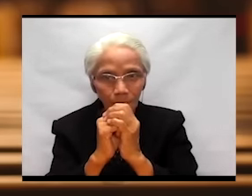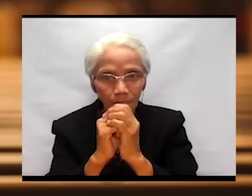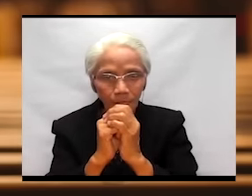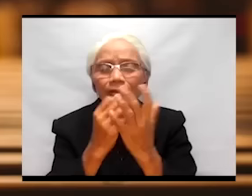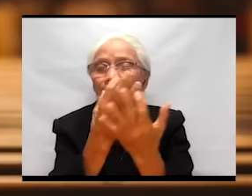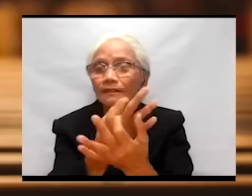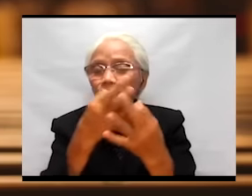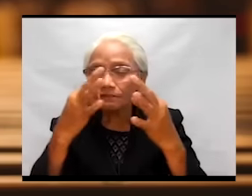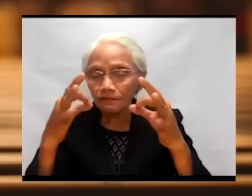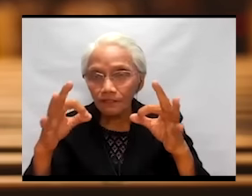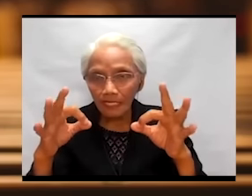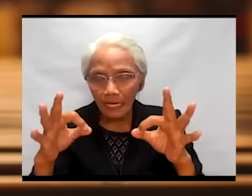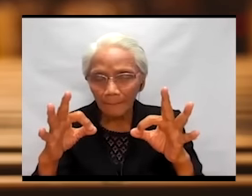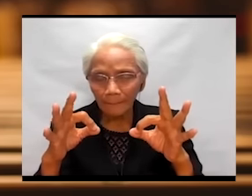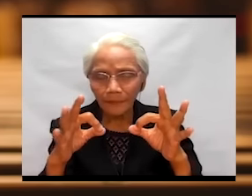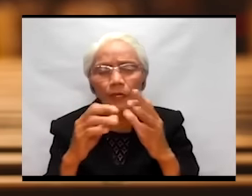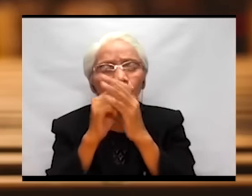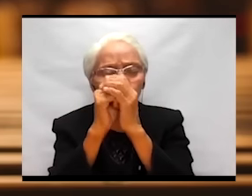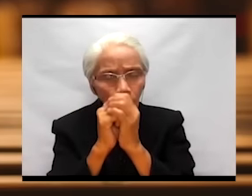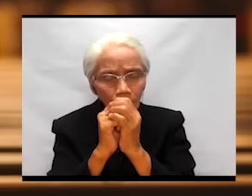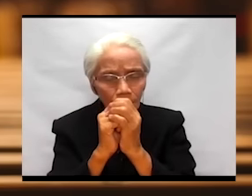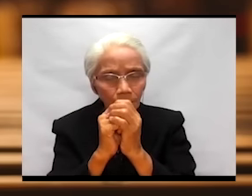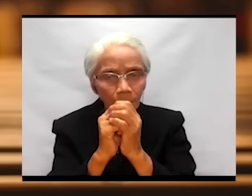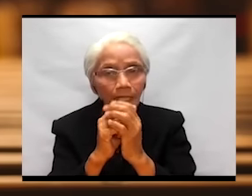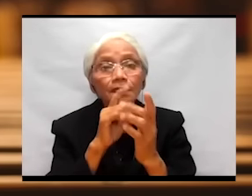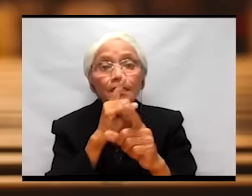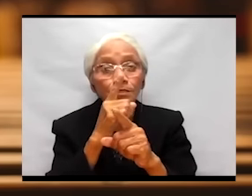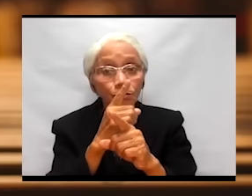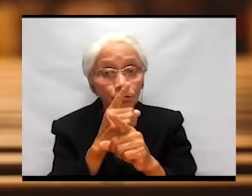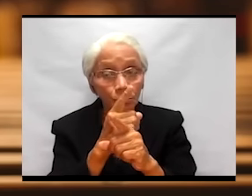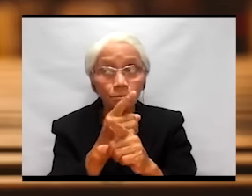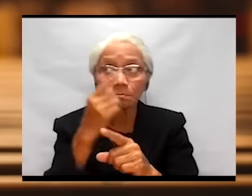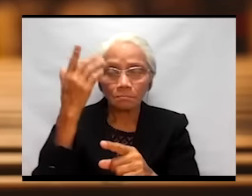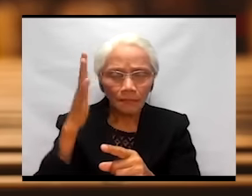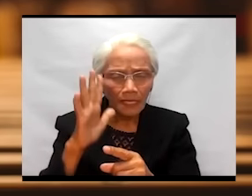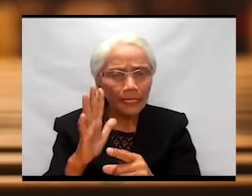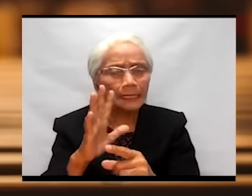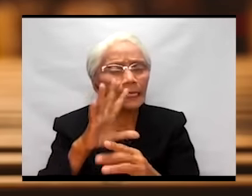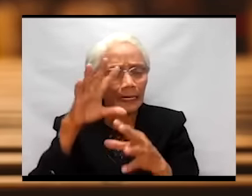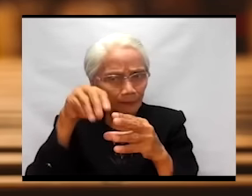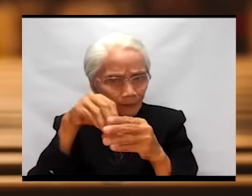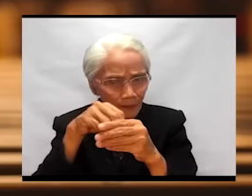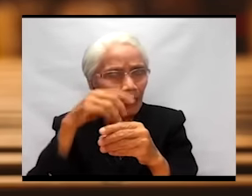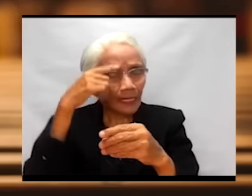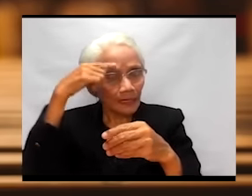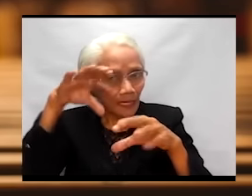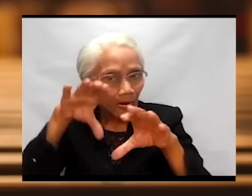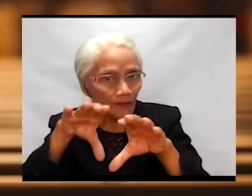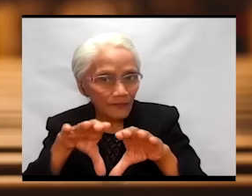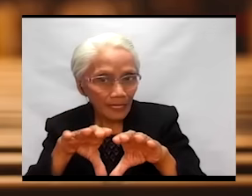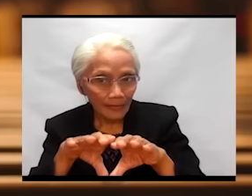God is contained in the covenant relationship or what we call the Ten Commandments.